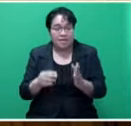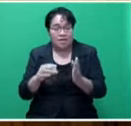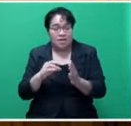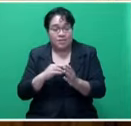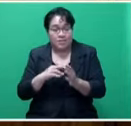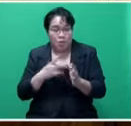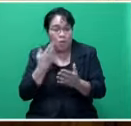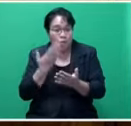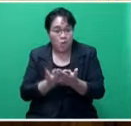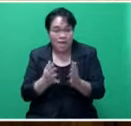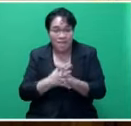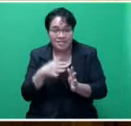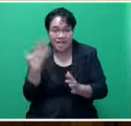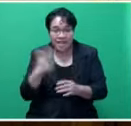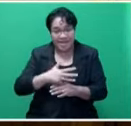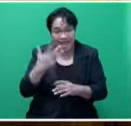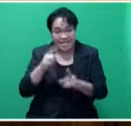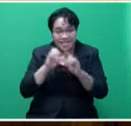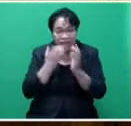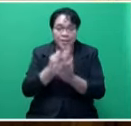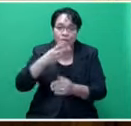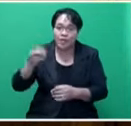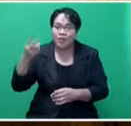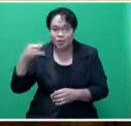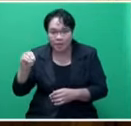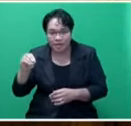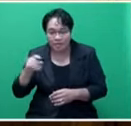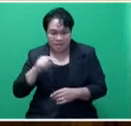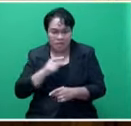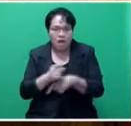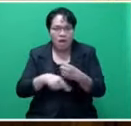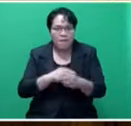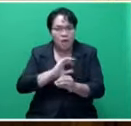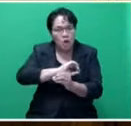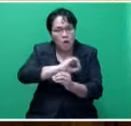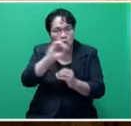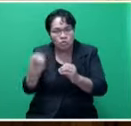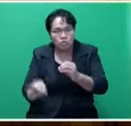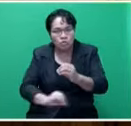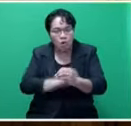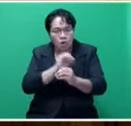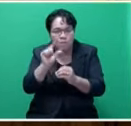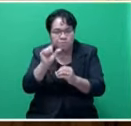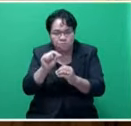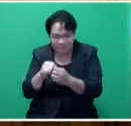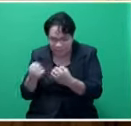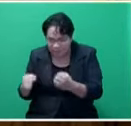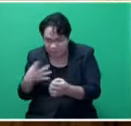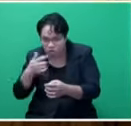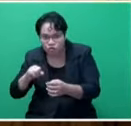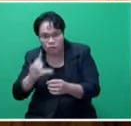Wednesday, 9th December 2020, that the ozone-depleting substances Amendment